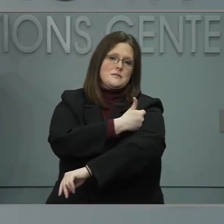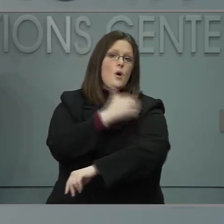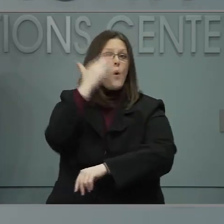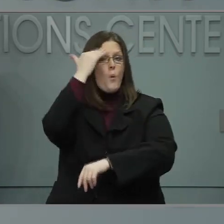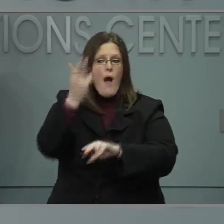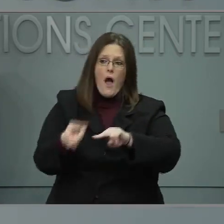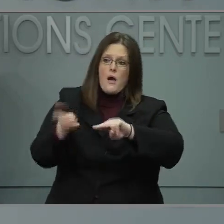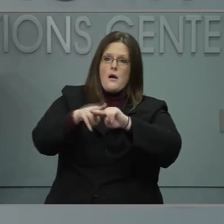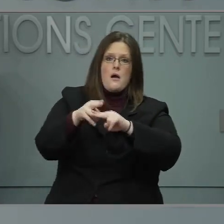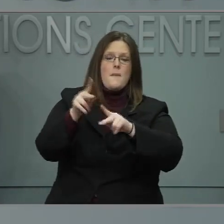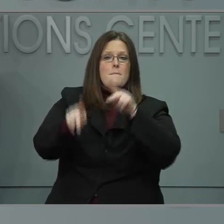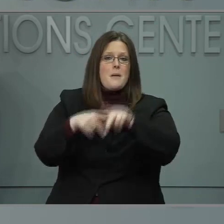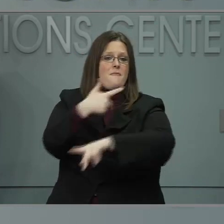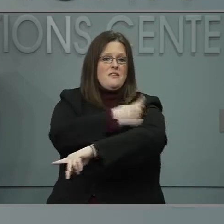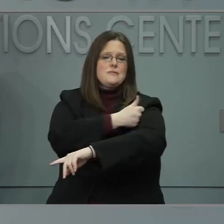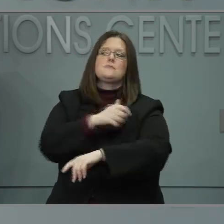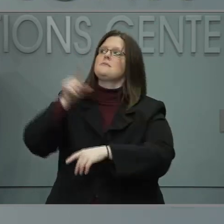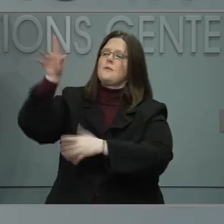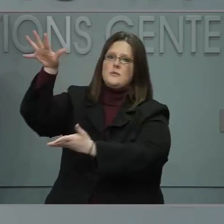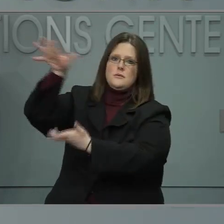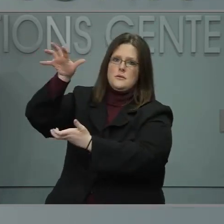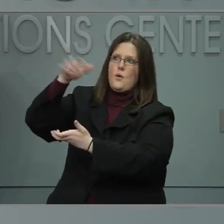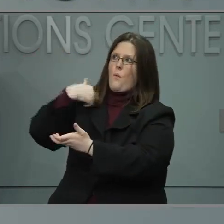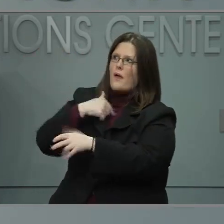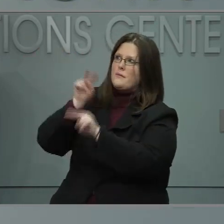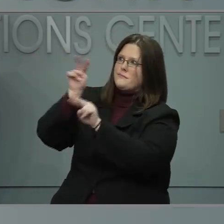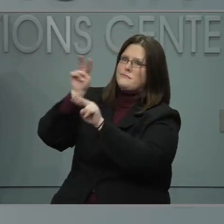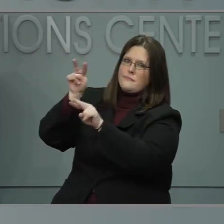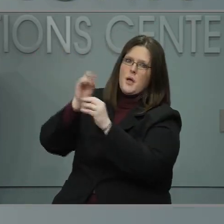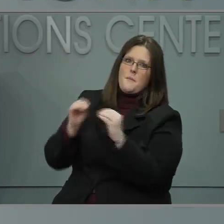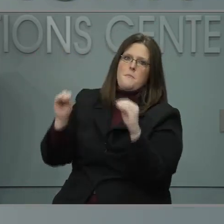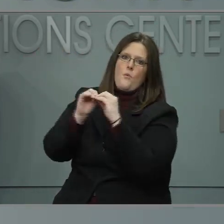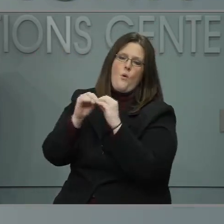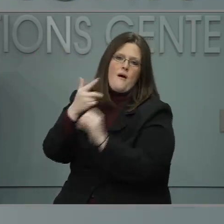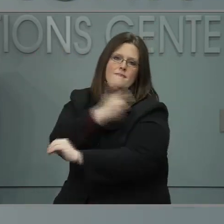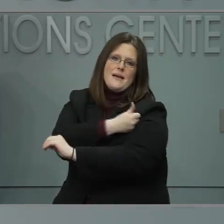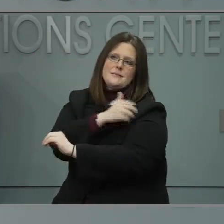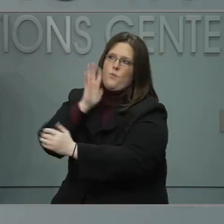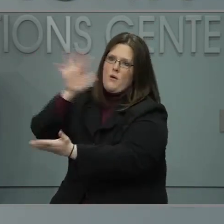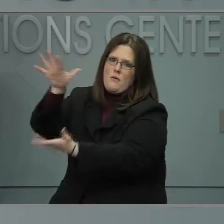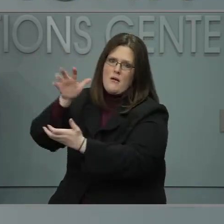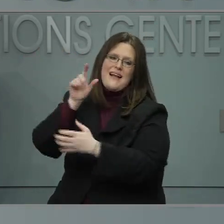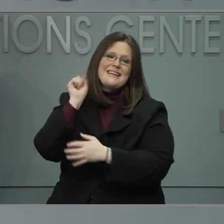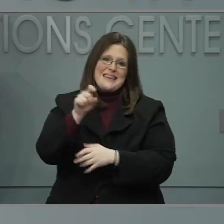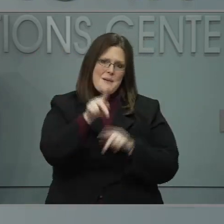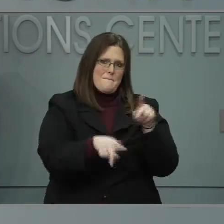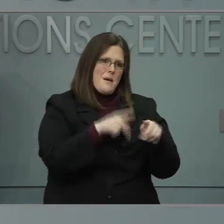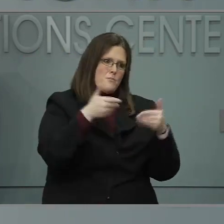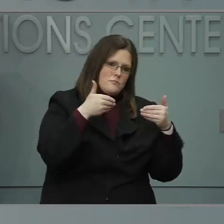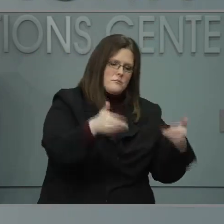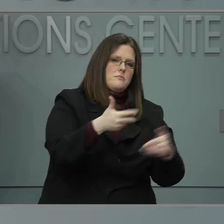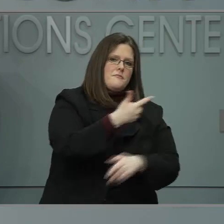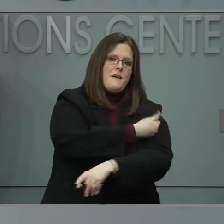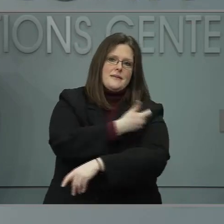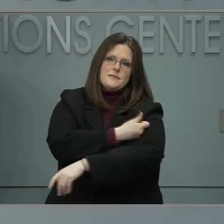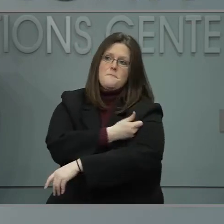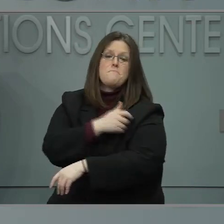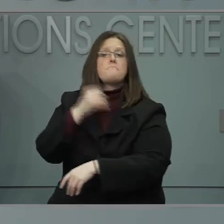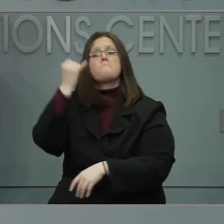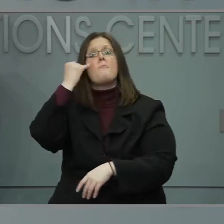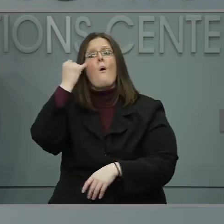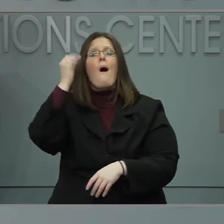supply increases. We're very much hoping that our supplies will start coming in, particularly if Johnson and Jonathan,